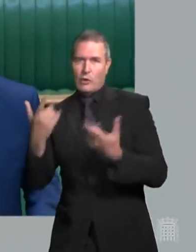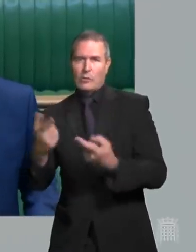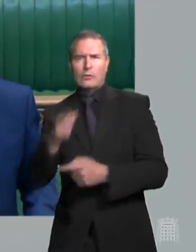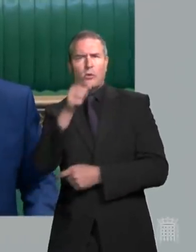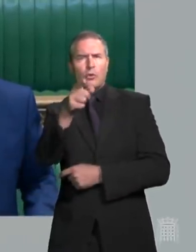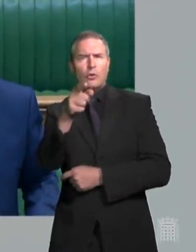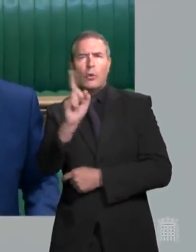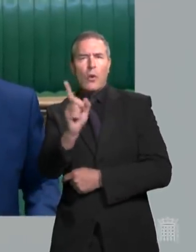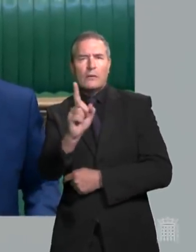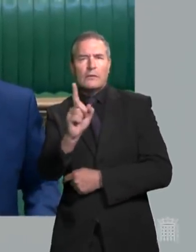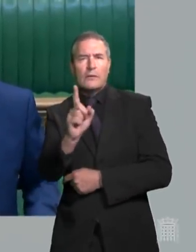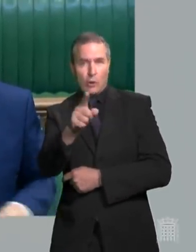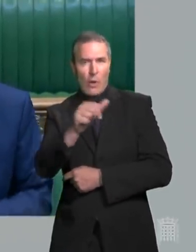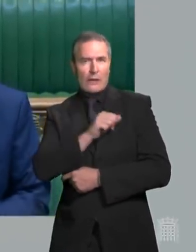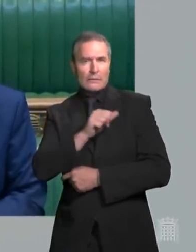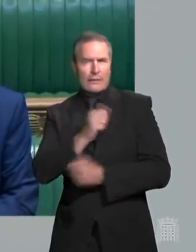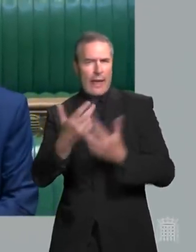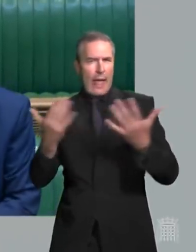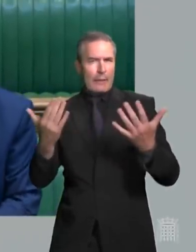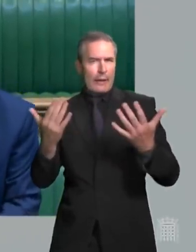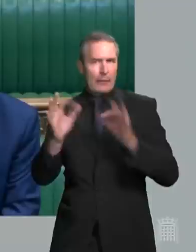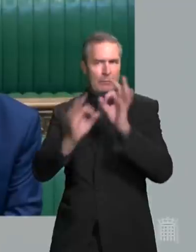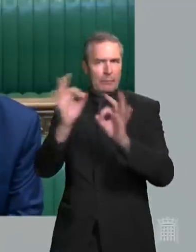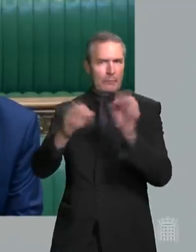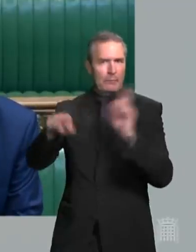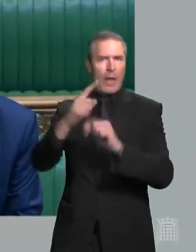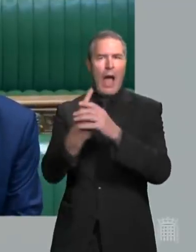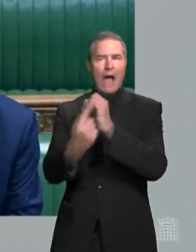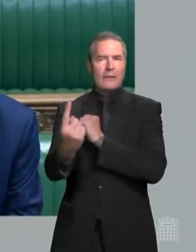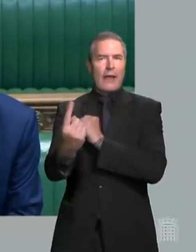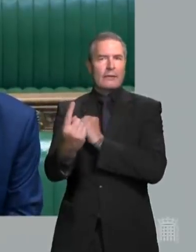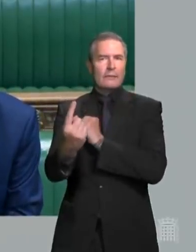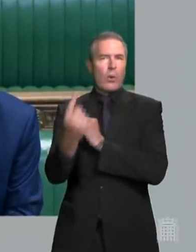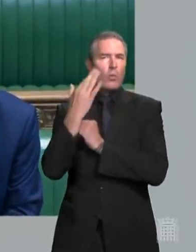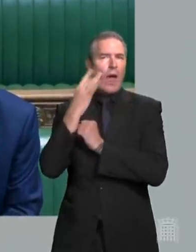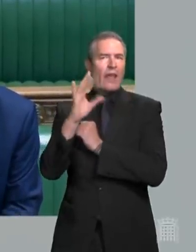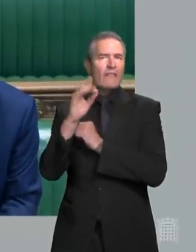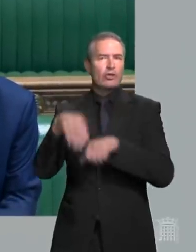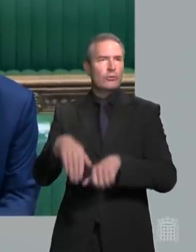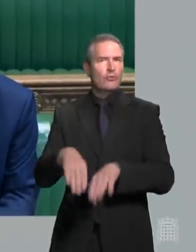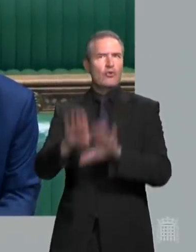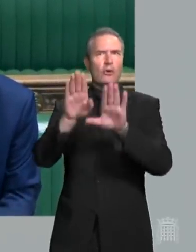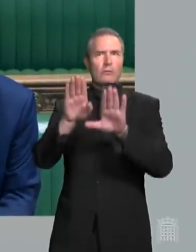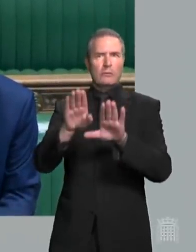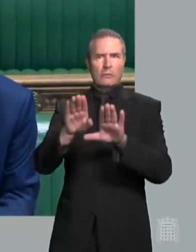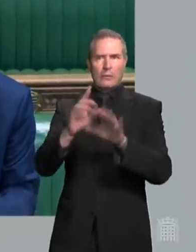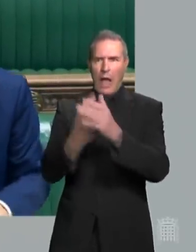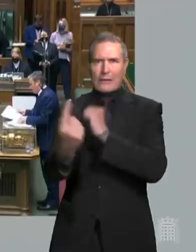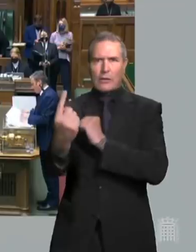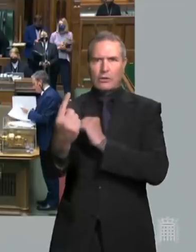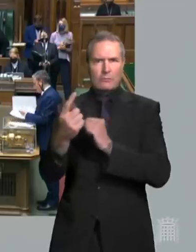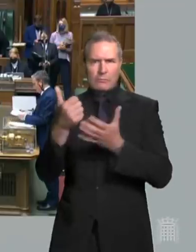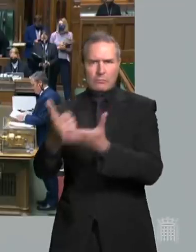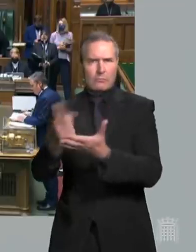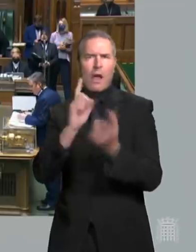many people does he expect will be asked to isolate if infection rates continue to rise at this rate?